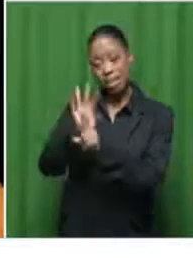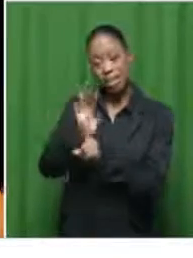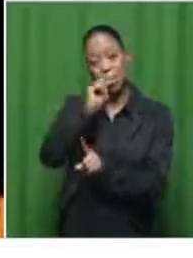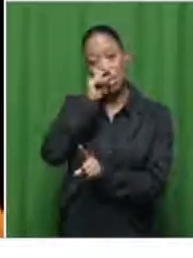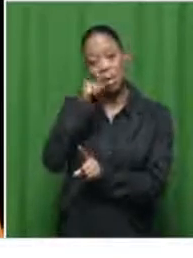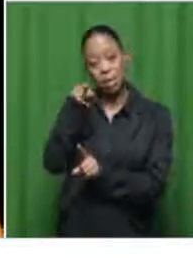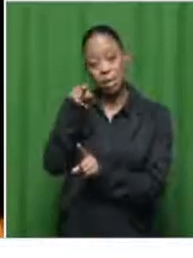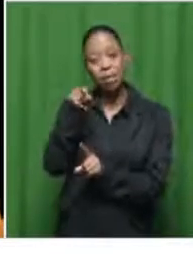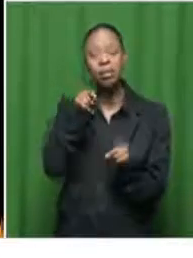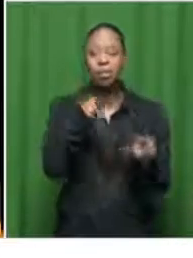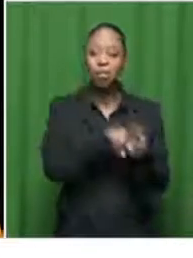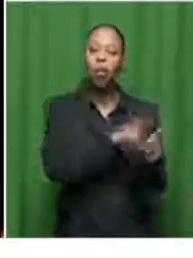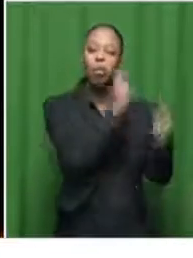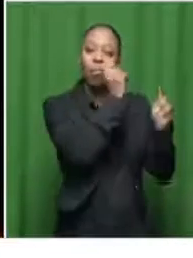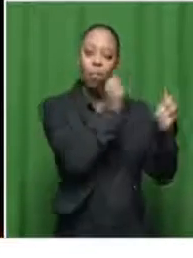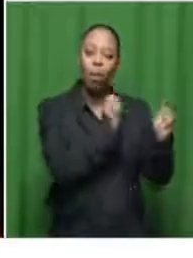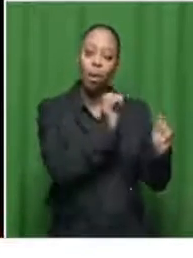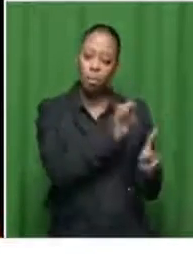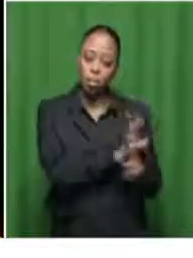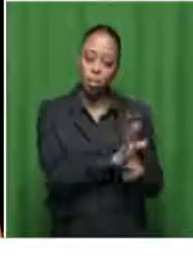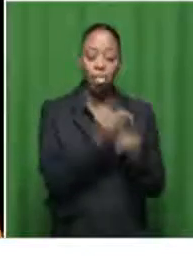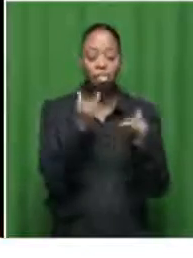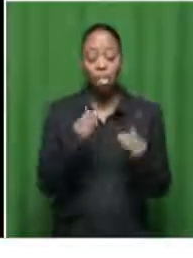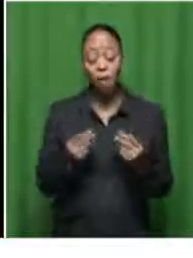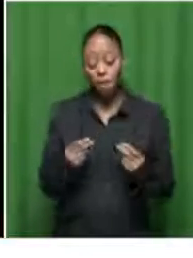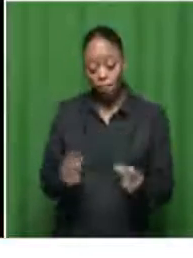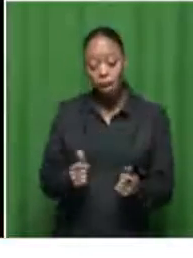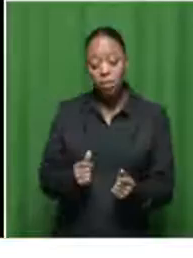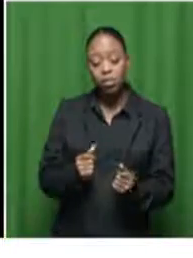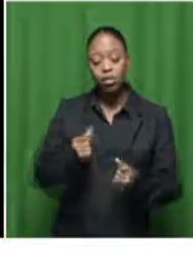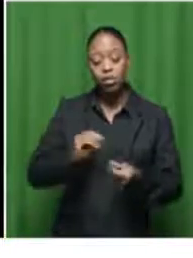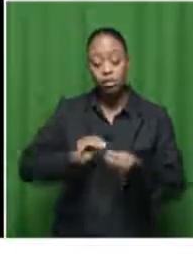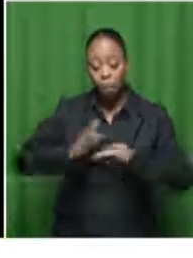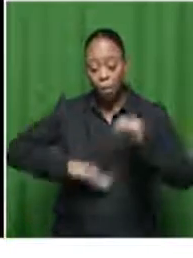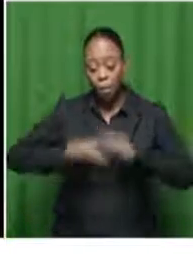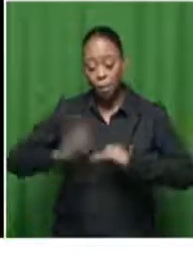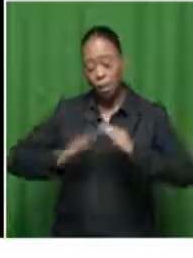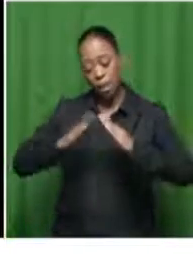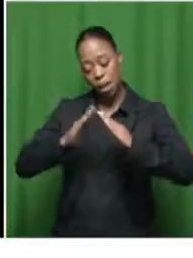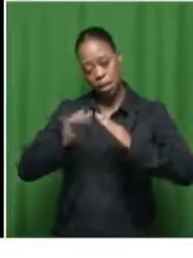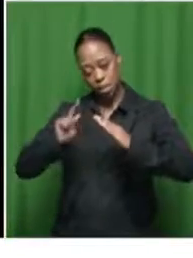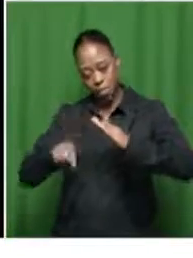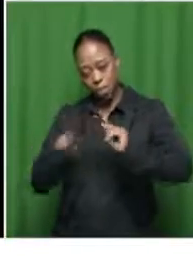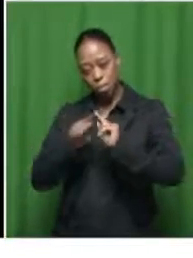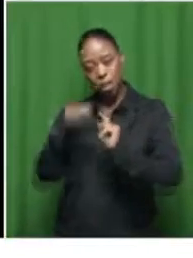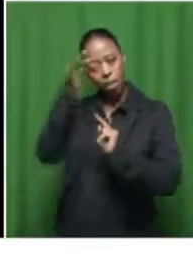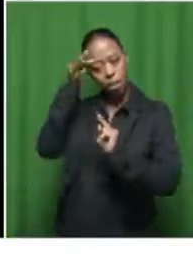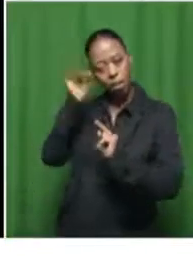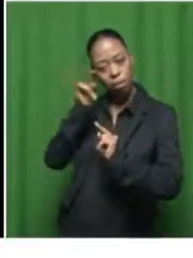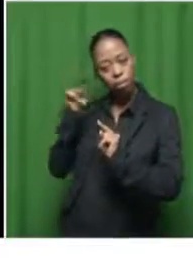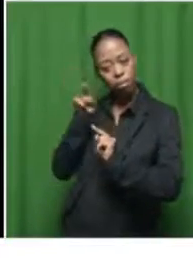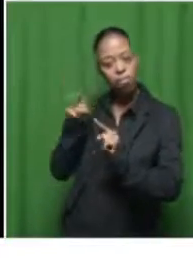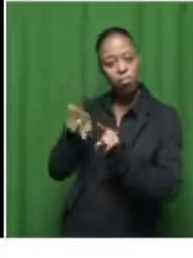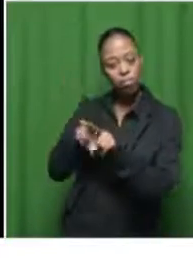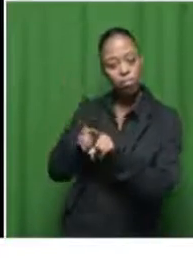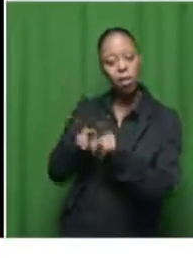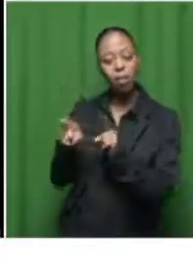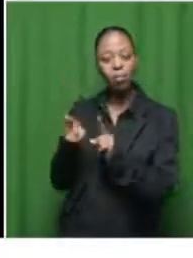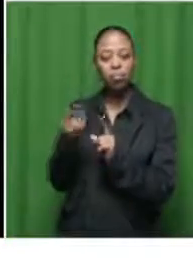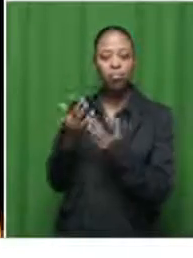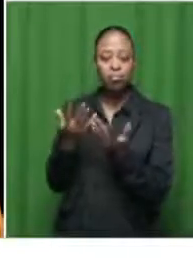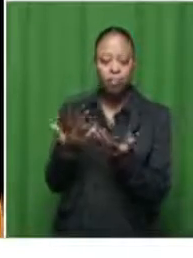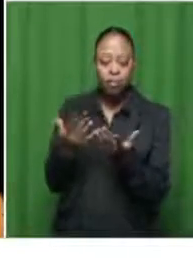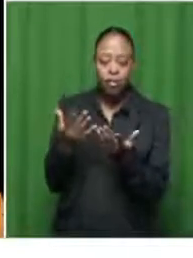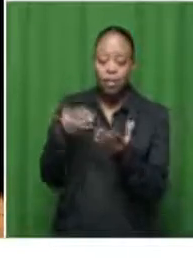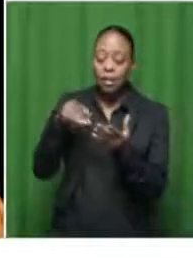urban poor so we need to accelerate and that's really also the call but of course there are governments champion governments and we count